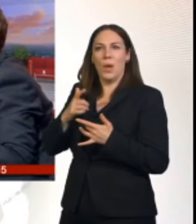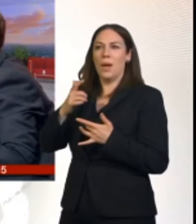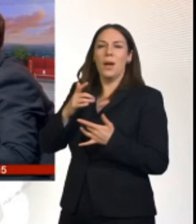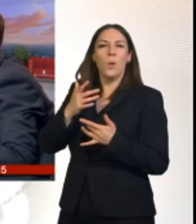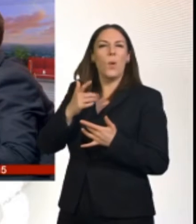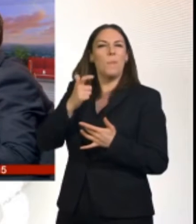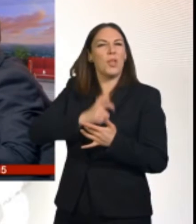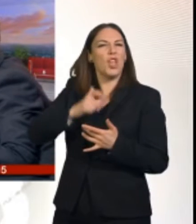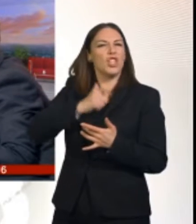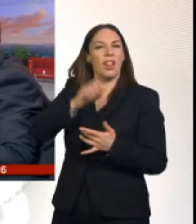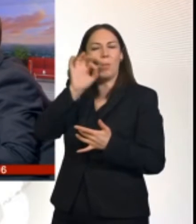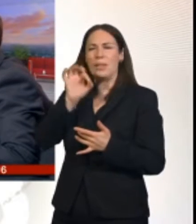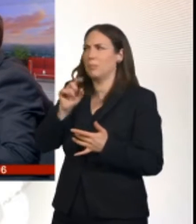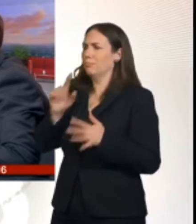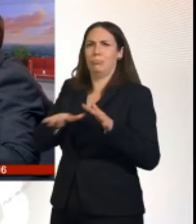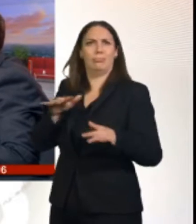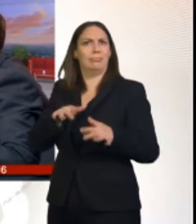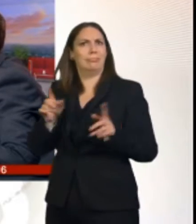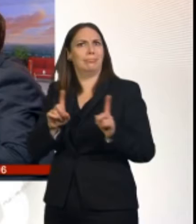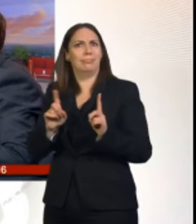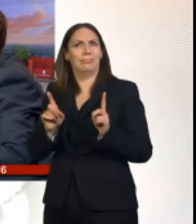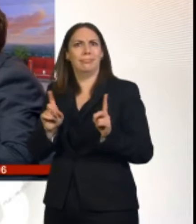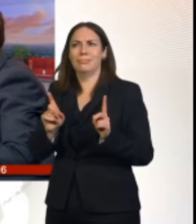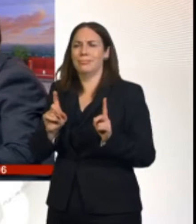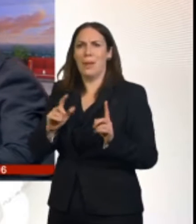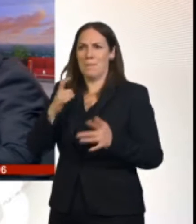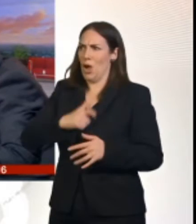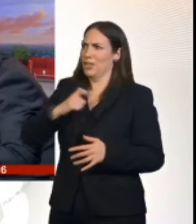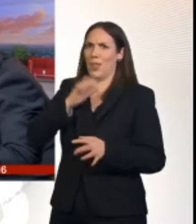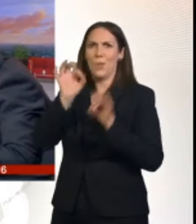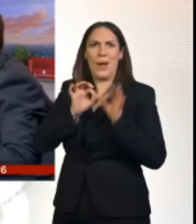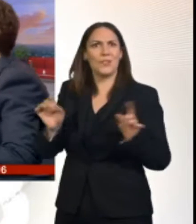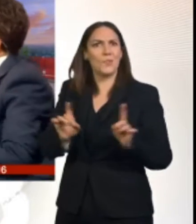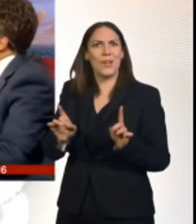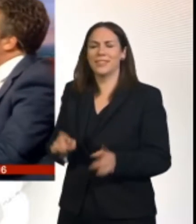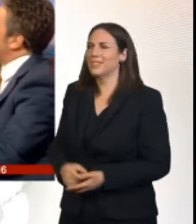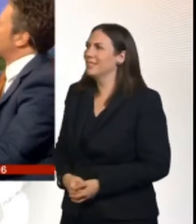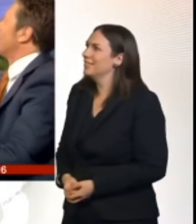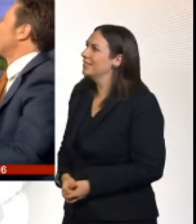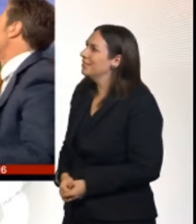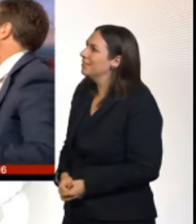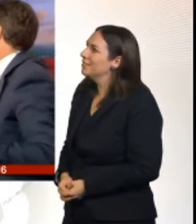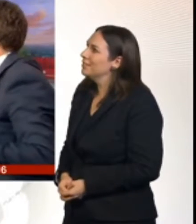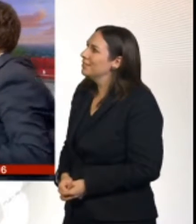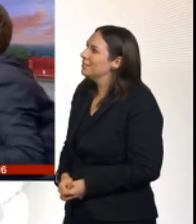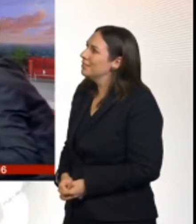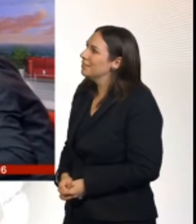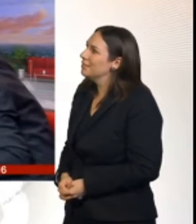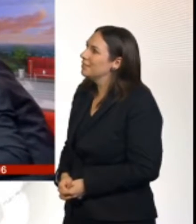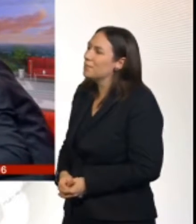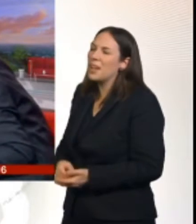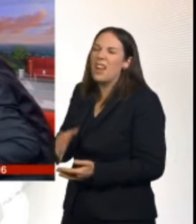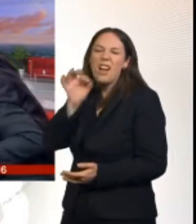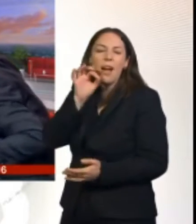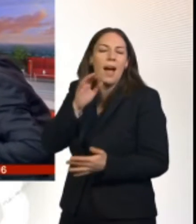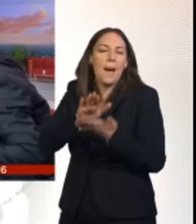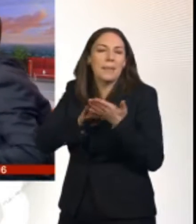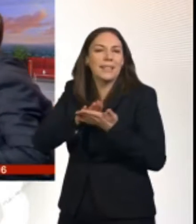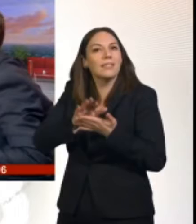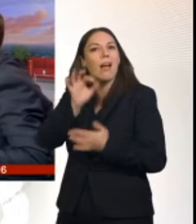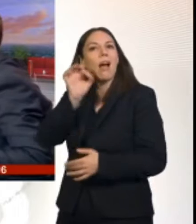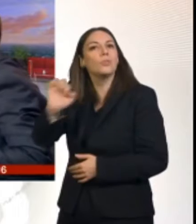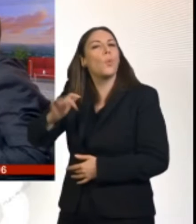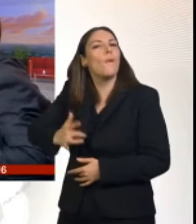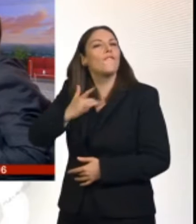came out wrong, but you know what I mean. I'm intrigued. I'm waiting. Your situation in relation to the vote